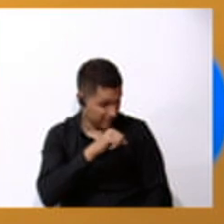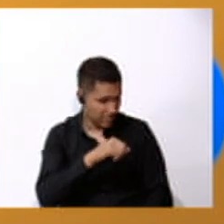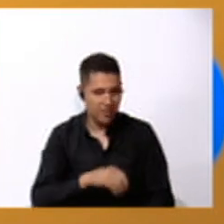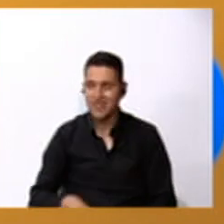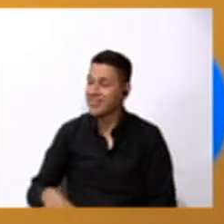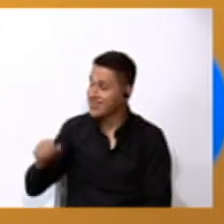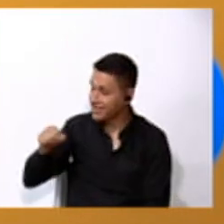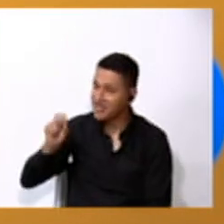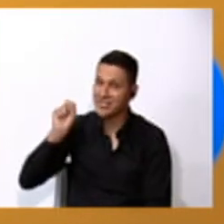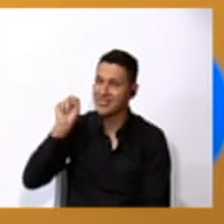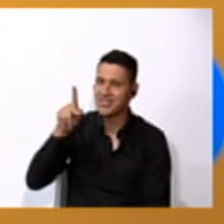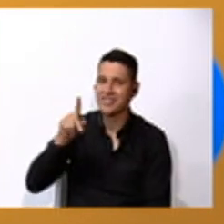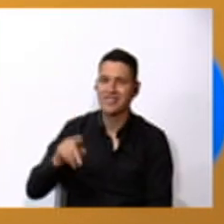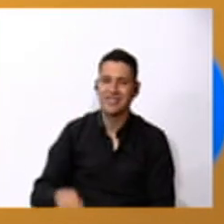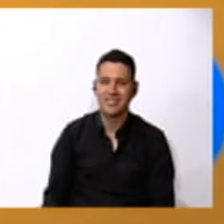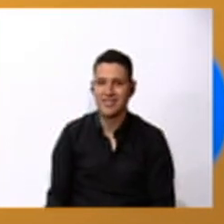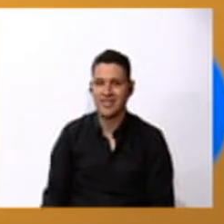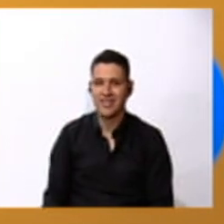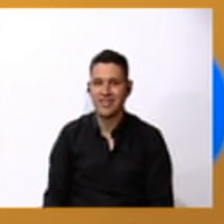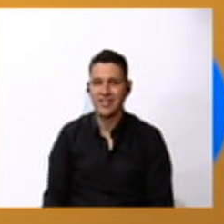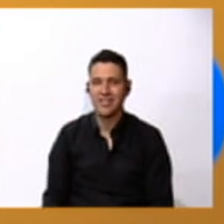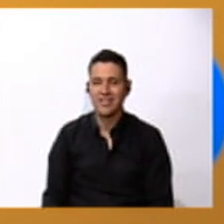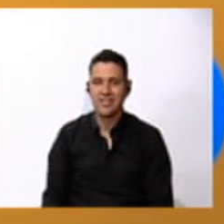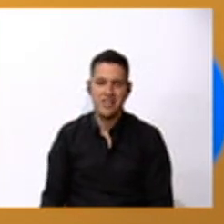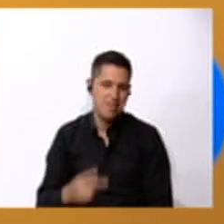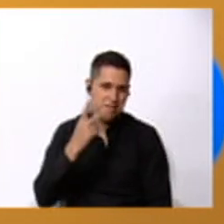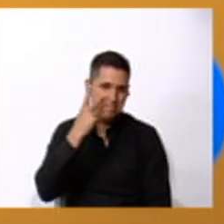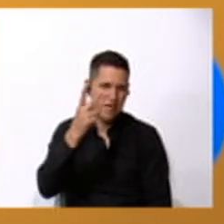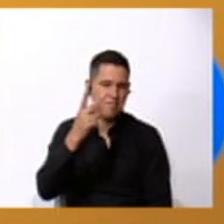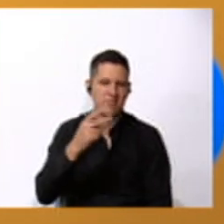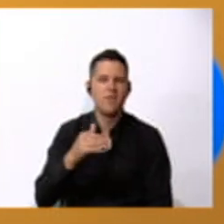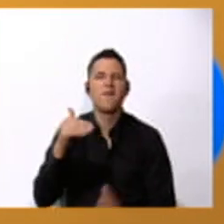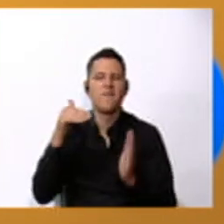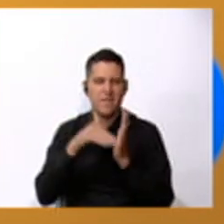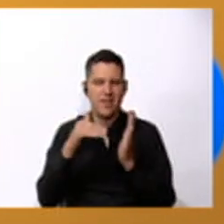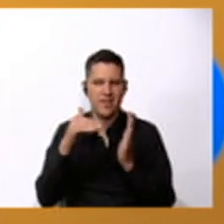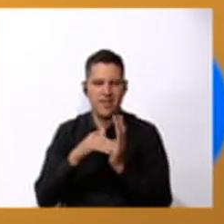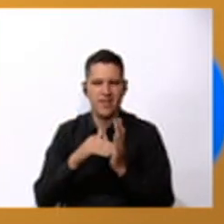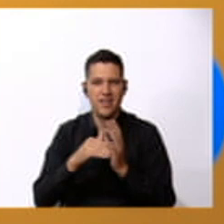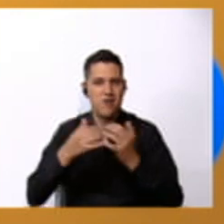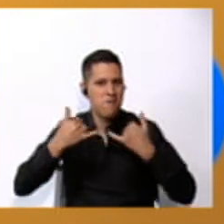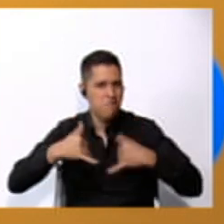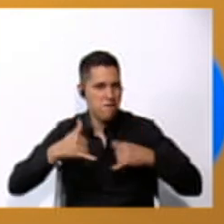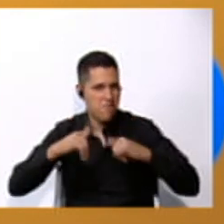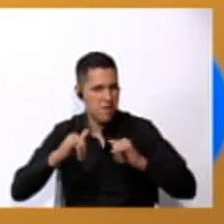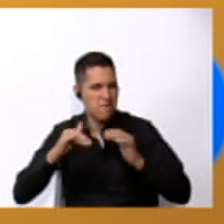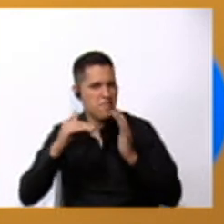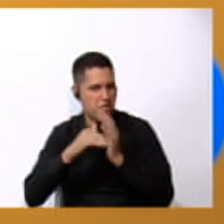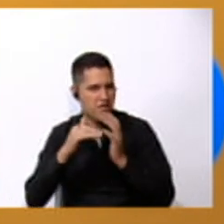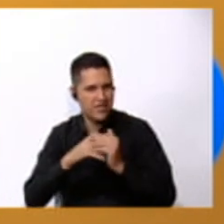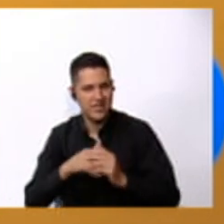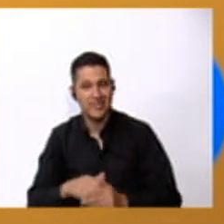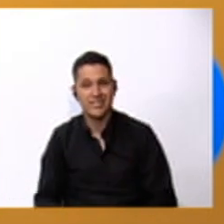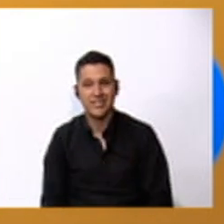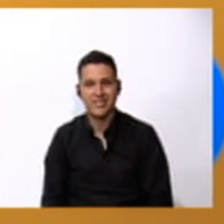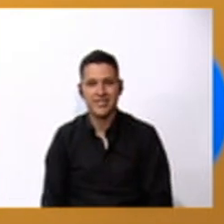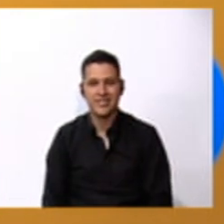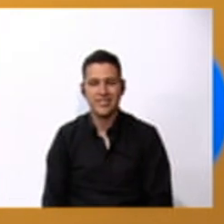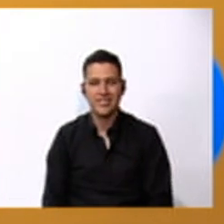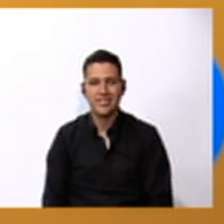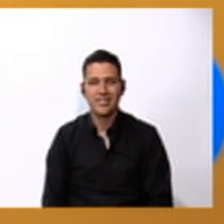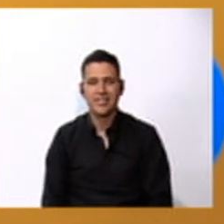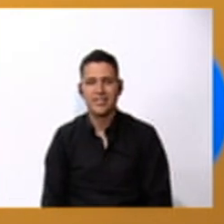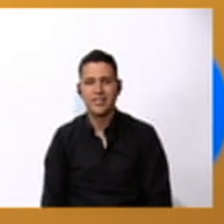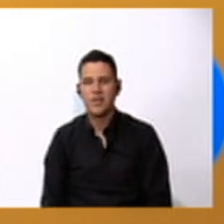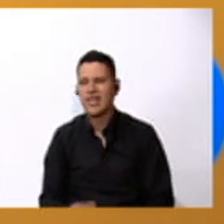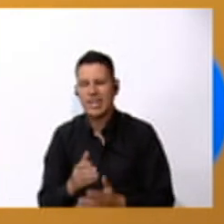Okay, now let's see. Let's play a game. Vamos a jugar un juego. It's a hidden